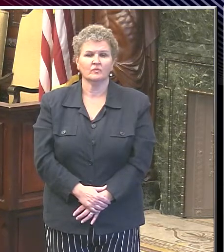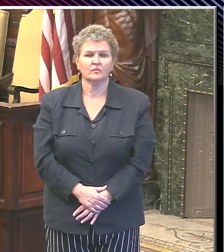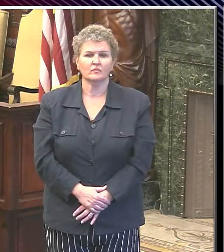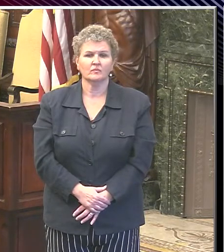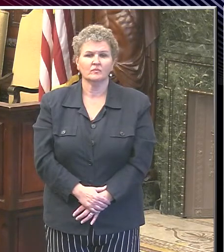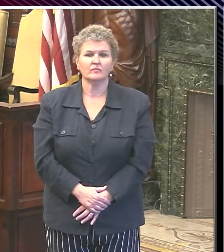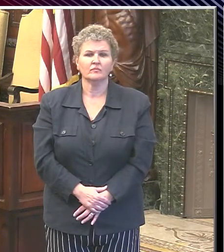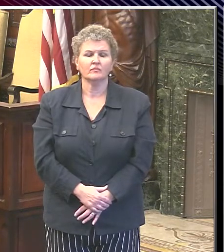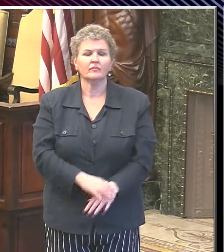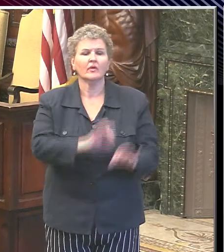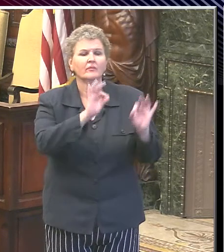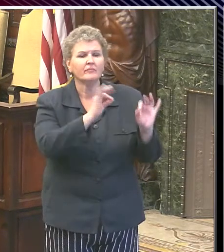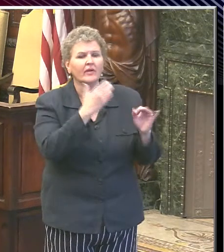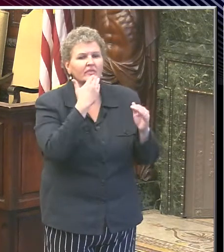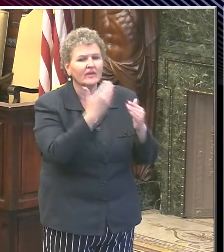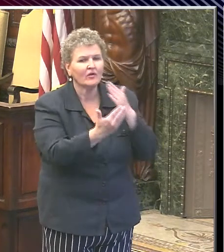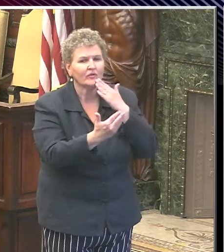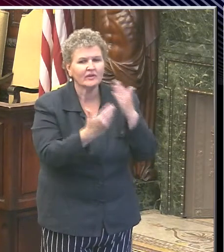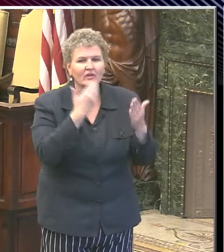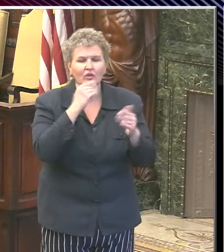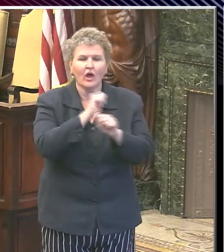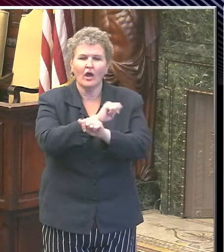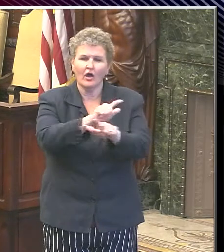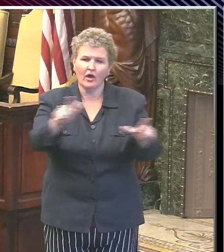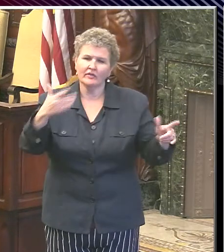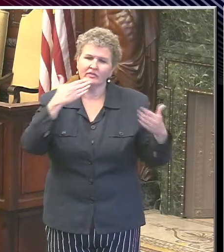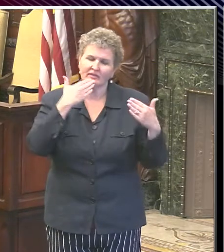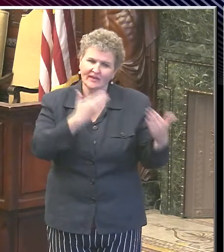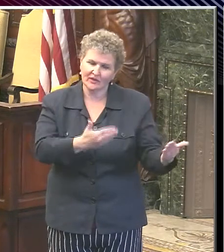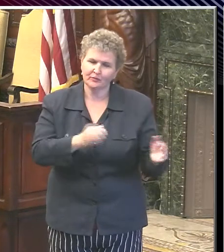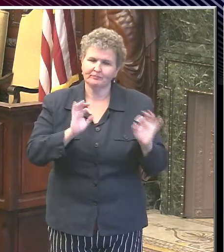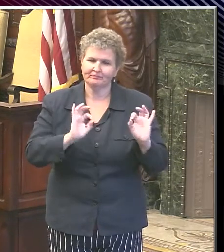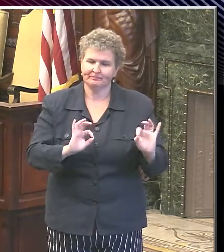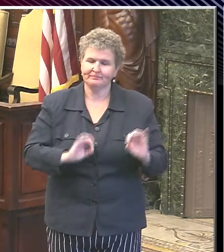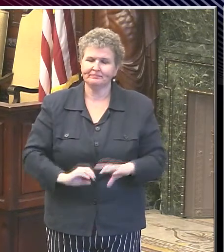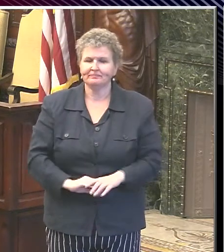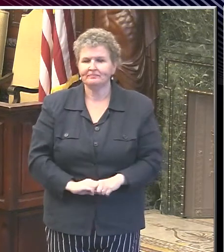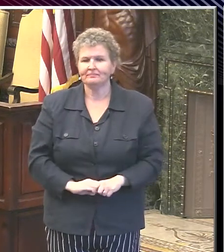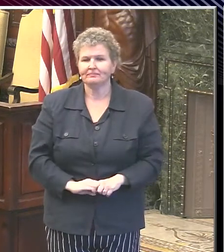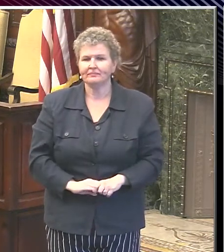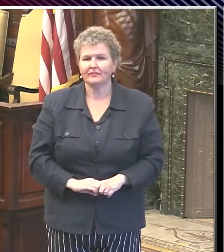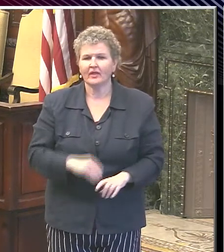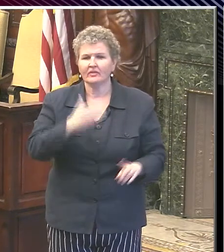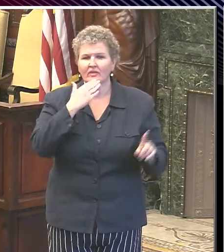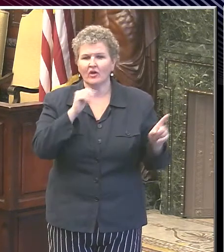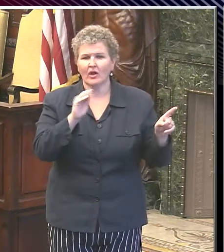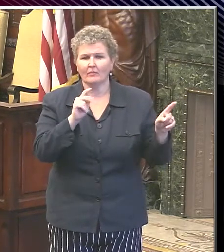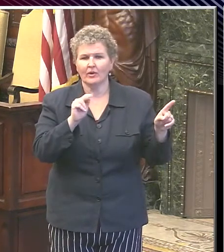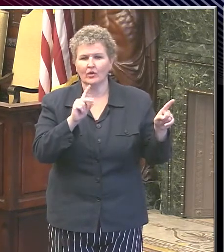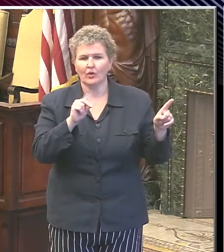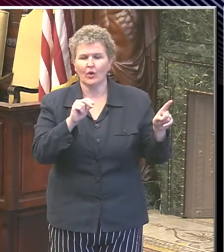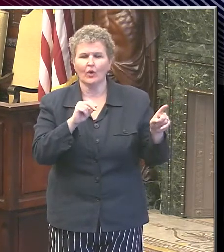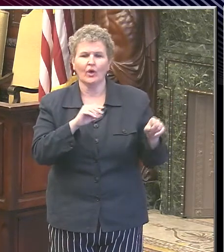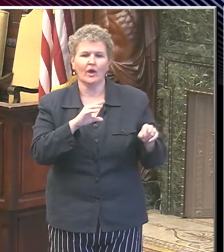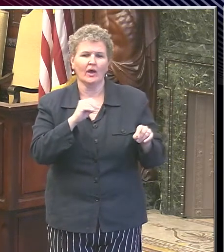everyone. Thank you to everyone. Great. Thank you, Armando. Thank you, our Hennings. Thanks. We're going to go to Stefania Jimenez